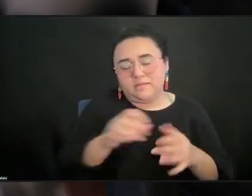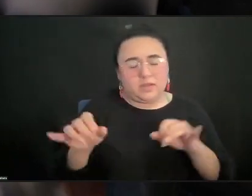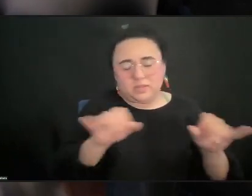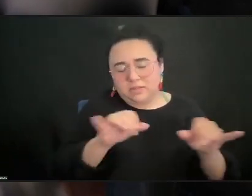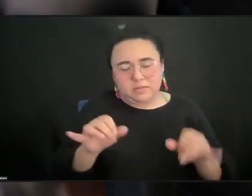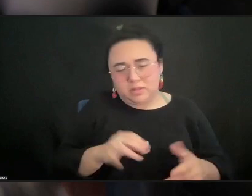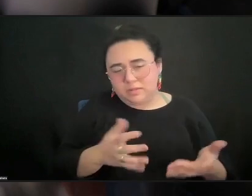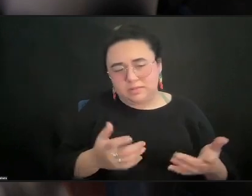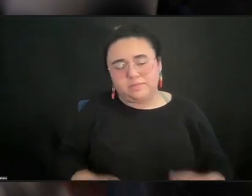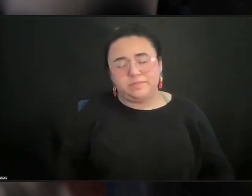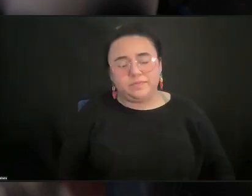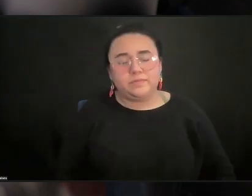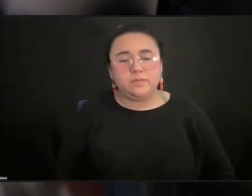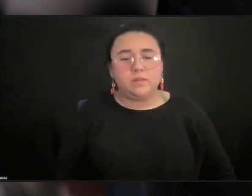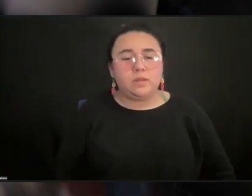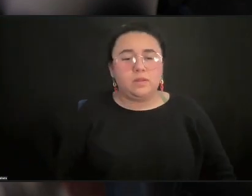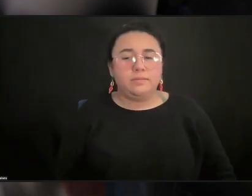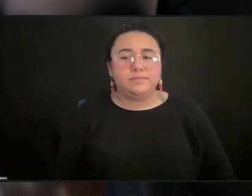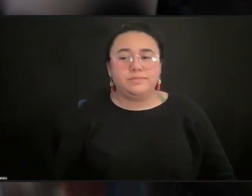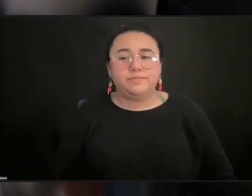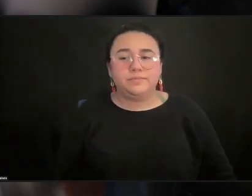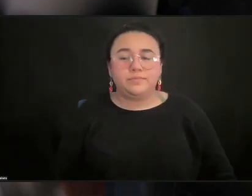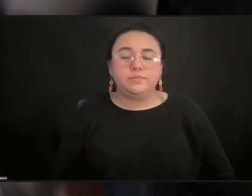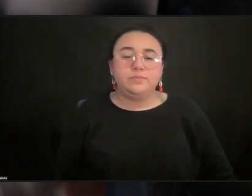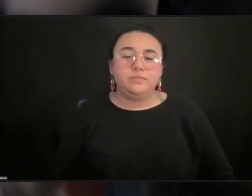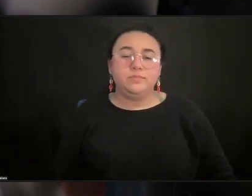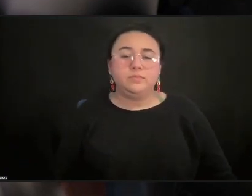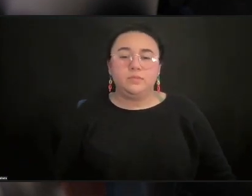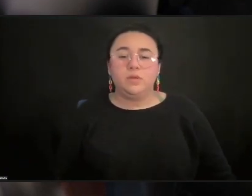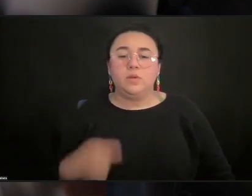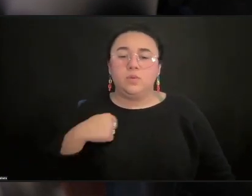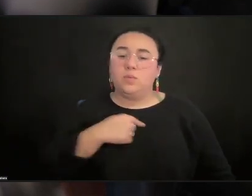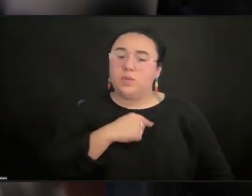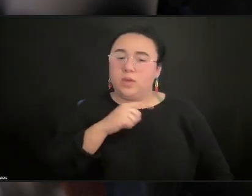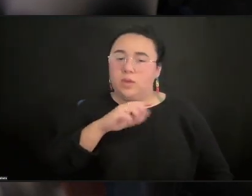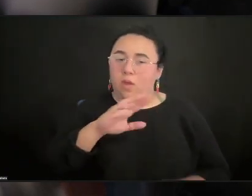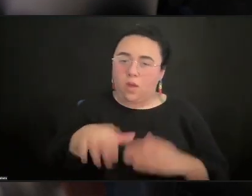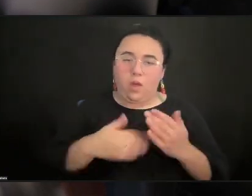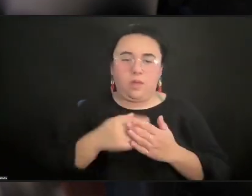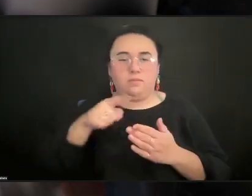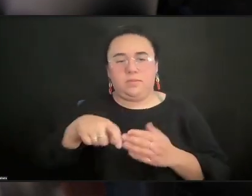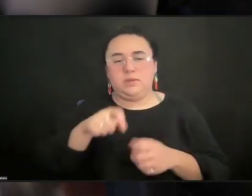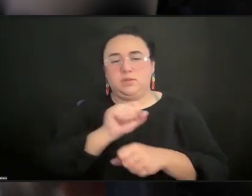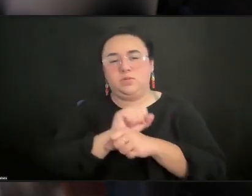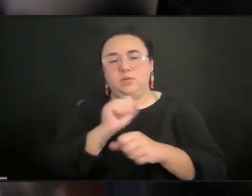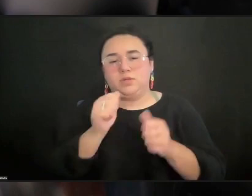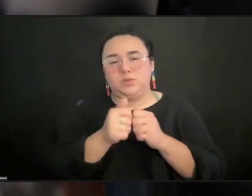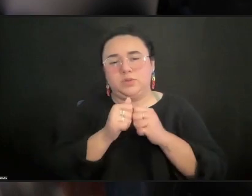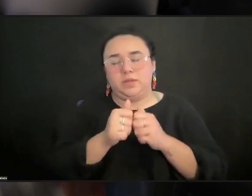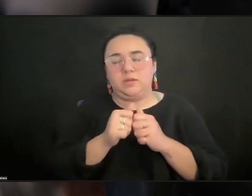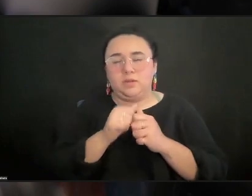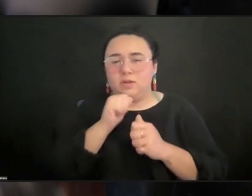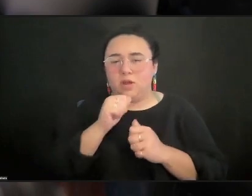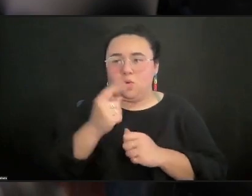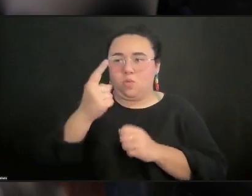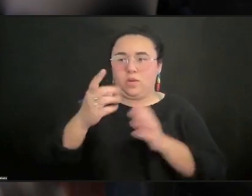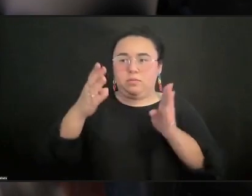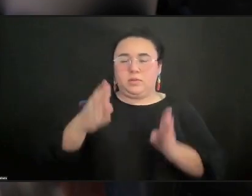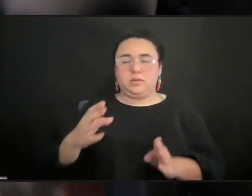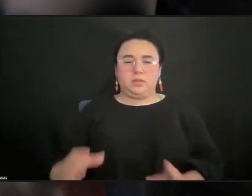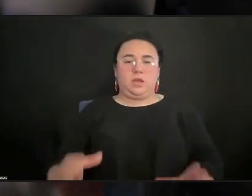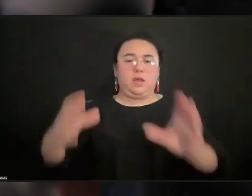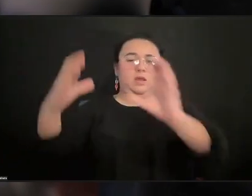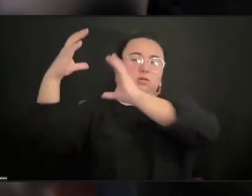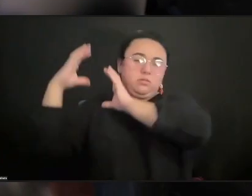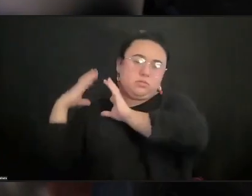So I think we all have to work at it together so that no one is carrying the full burden. I know you feel the